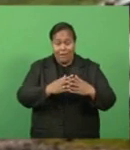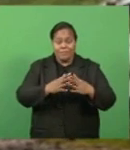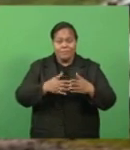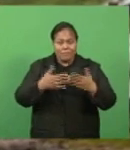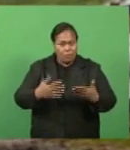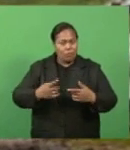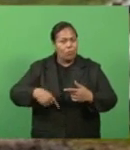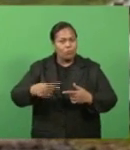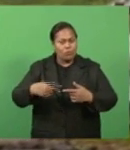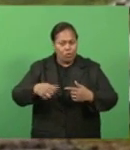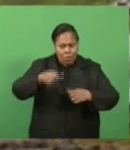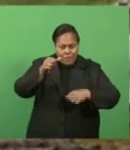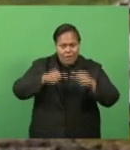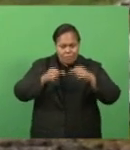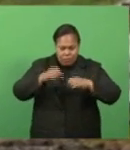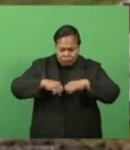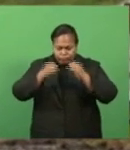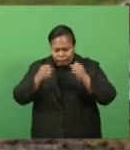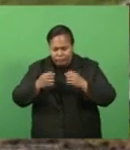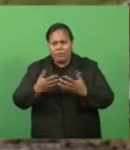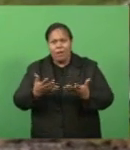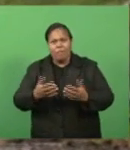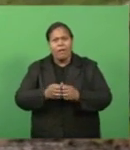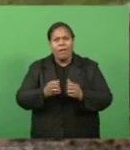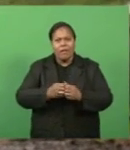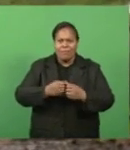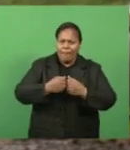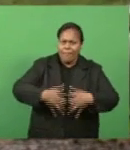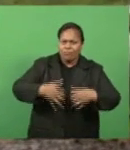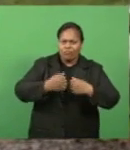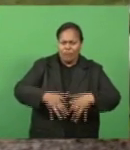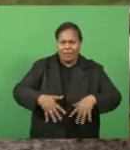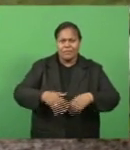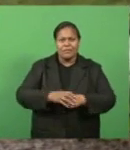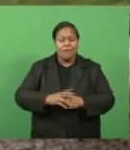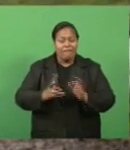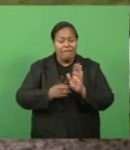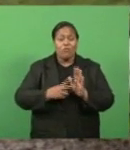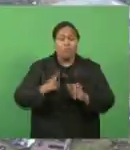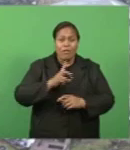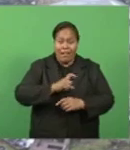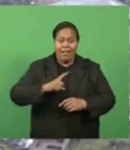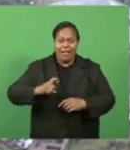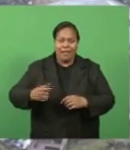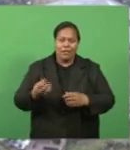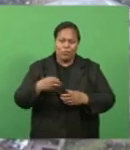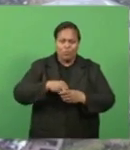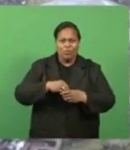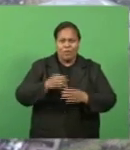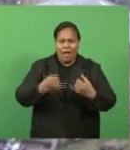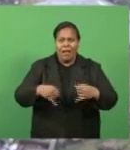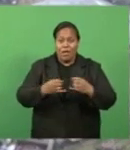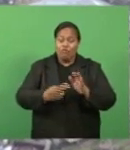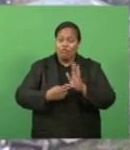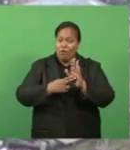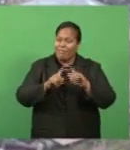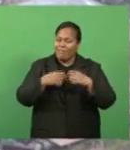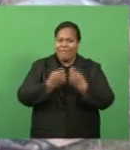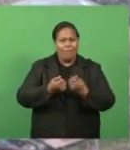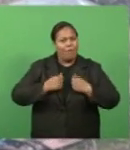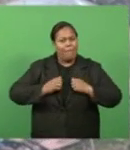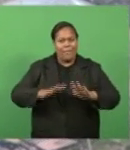carried out, including Watulele Island, while the Northern team has completed its assessment. Soko says the NDMO is currently